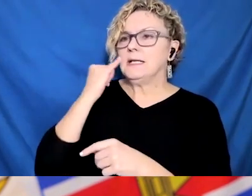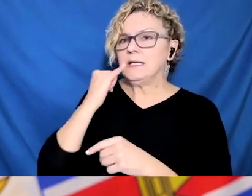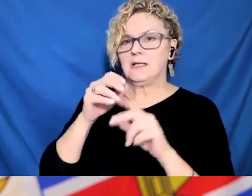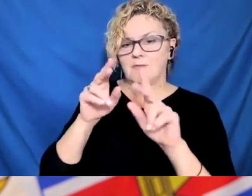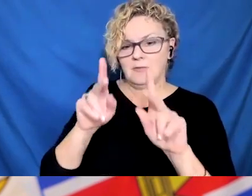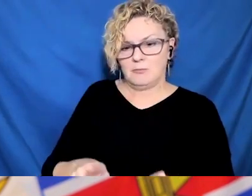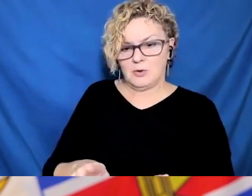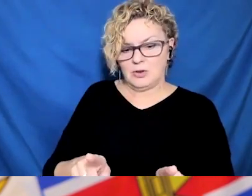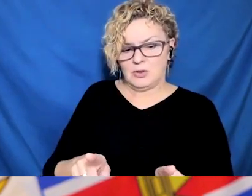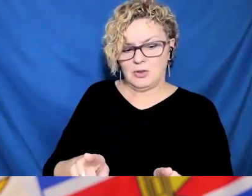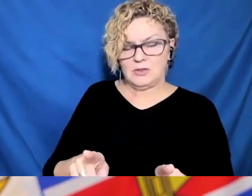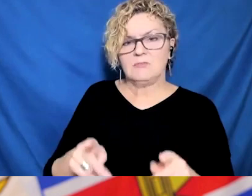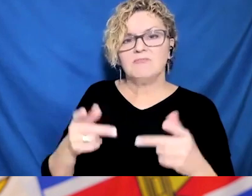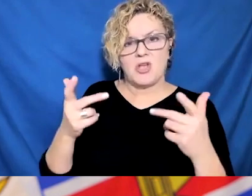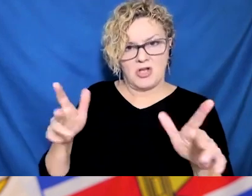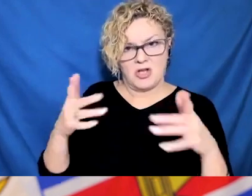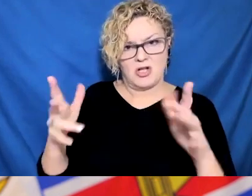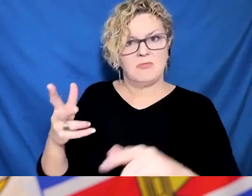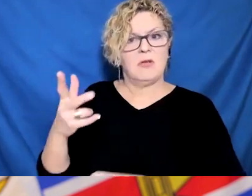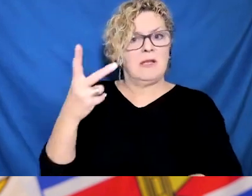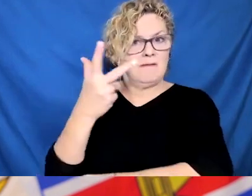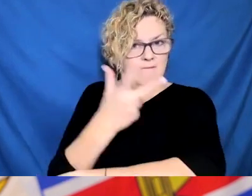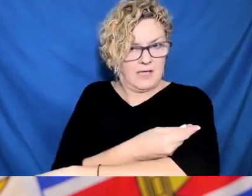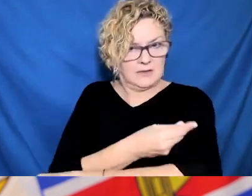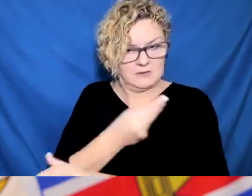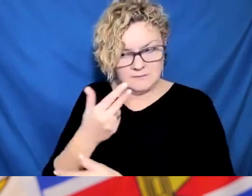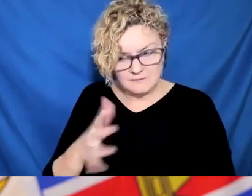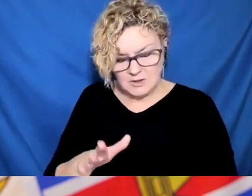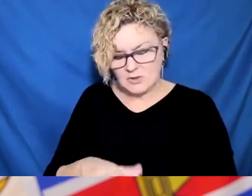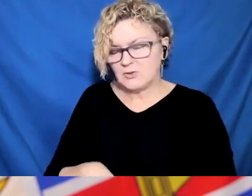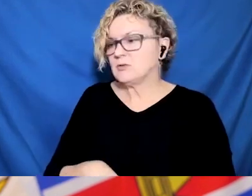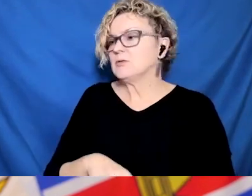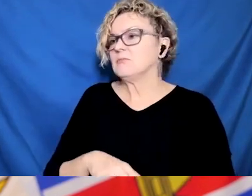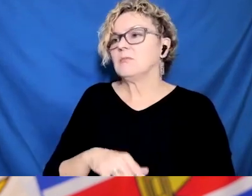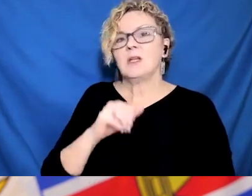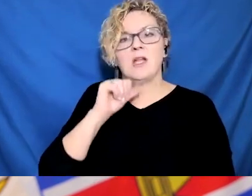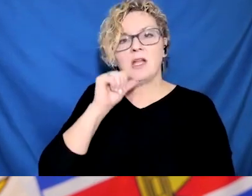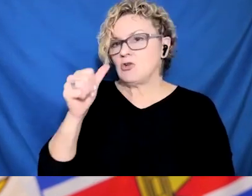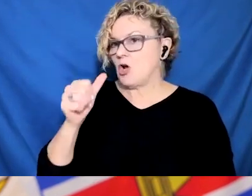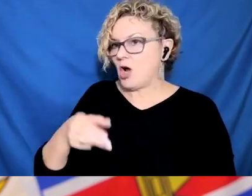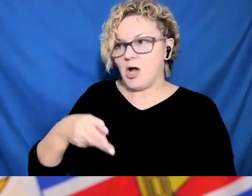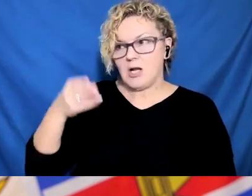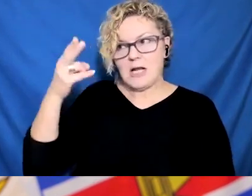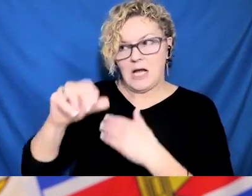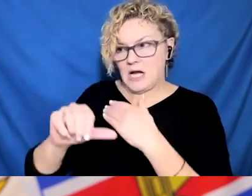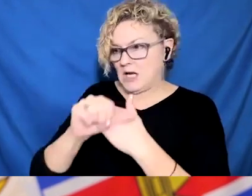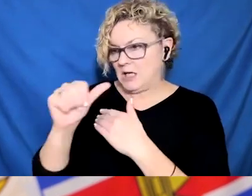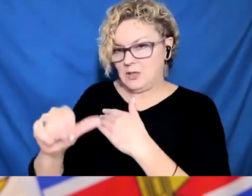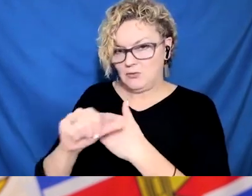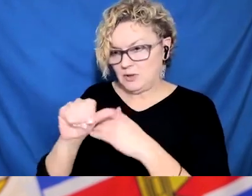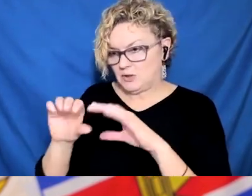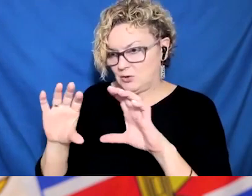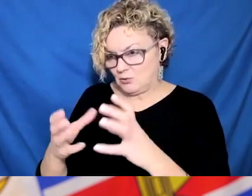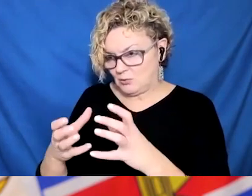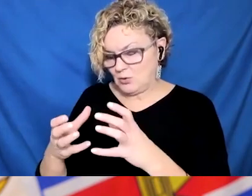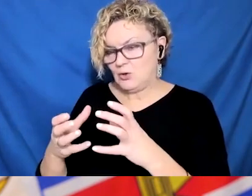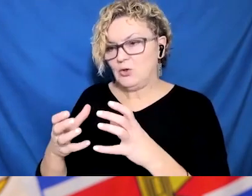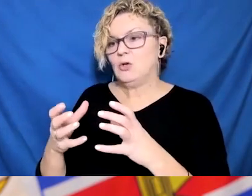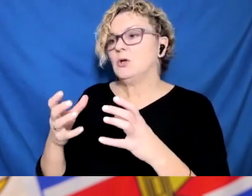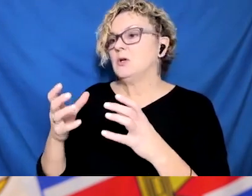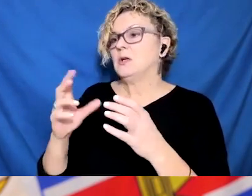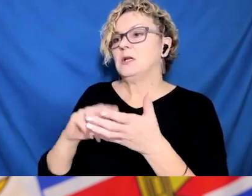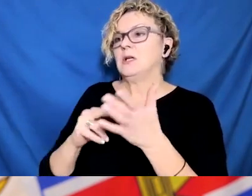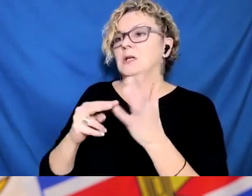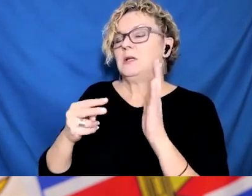particularly long COVID treatment down the road? Yeah, so we are working with the clinics that we have around long COVID. And there are other